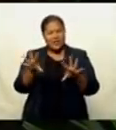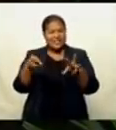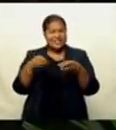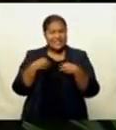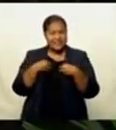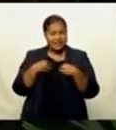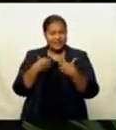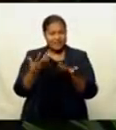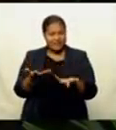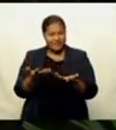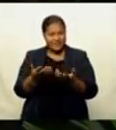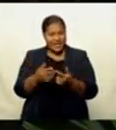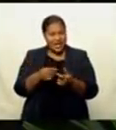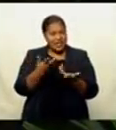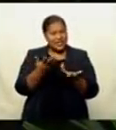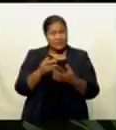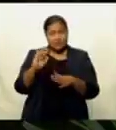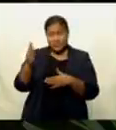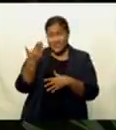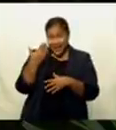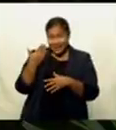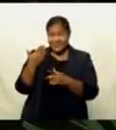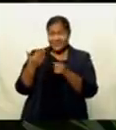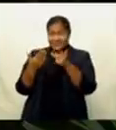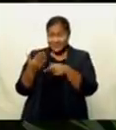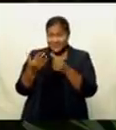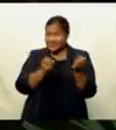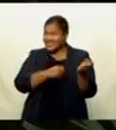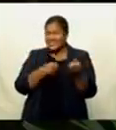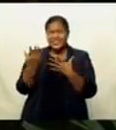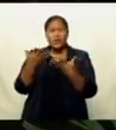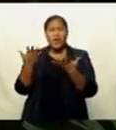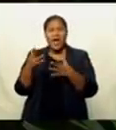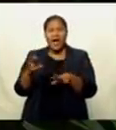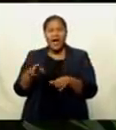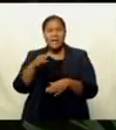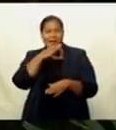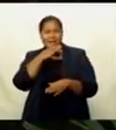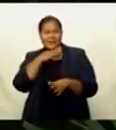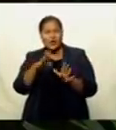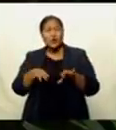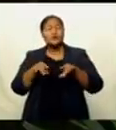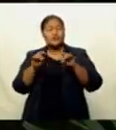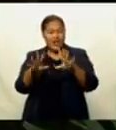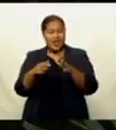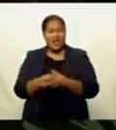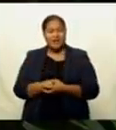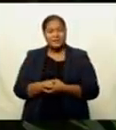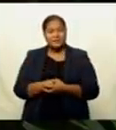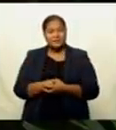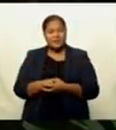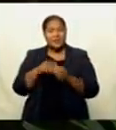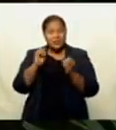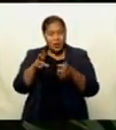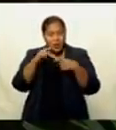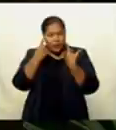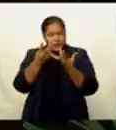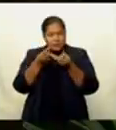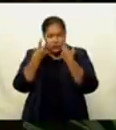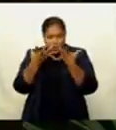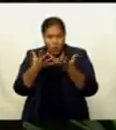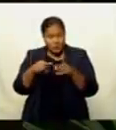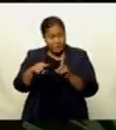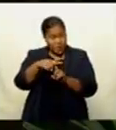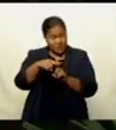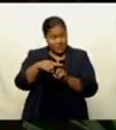genomic sequencing results, which was sent to Melbourne, Australia, and to reveal the positive samples